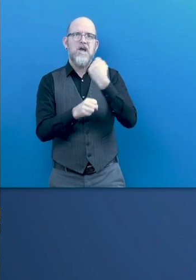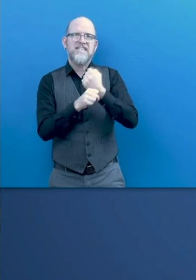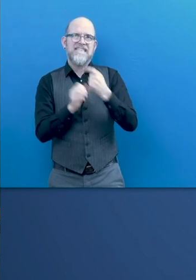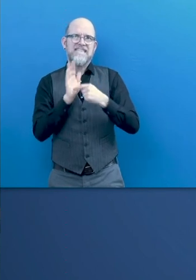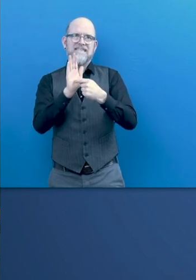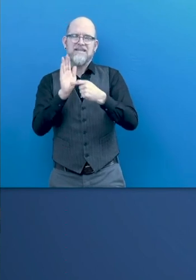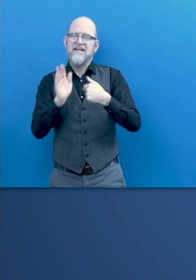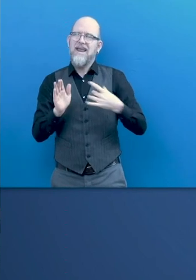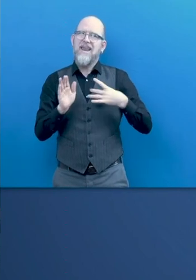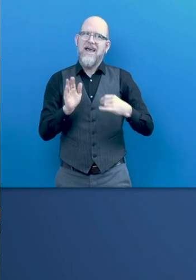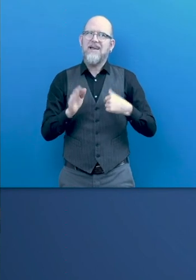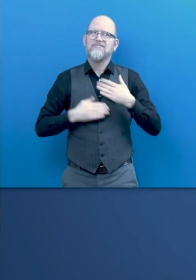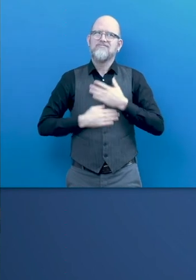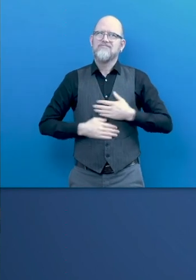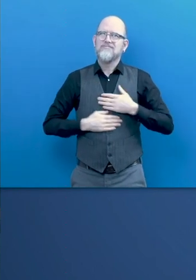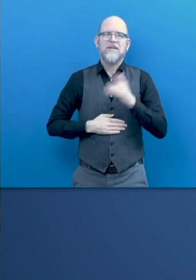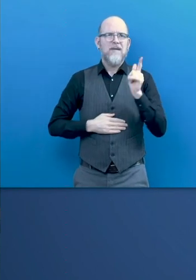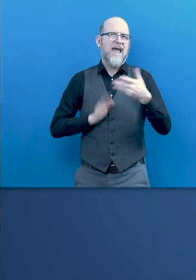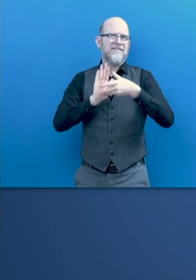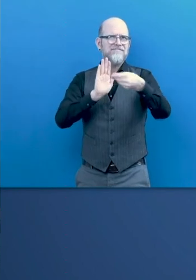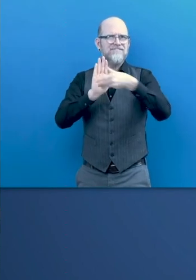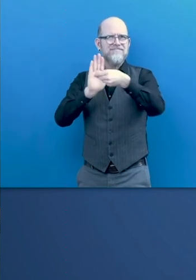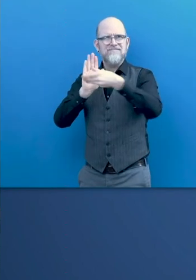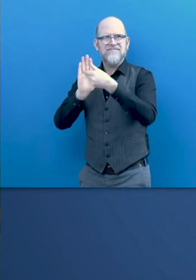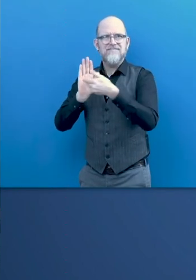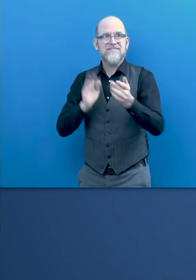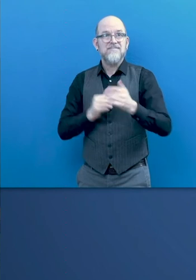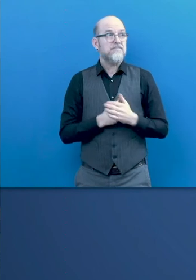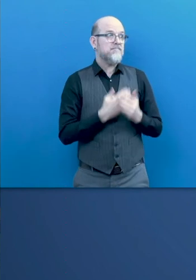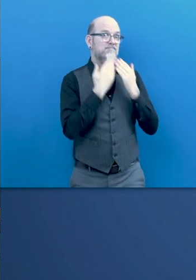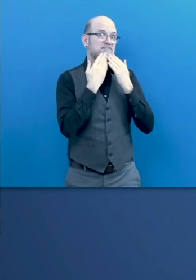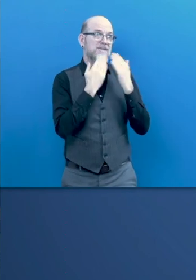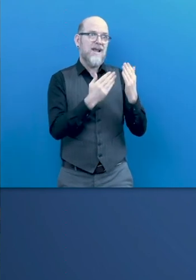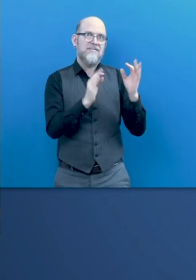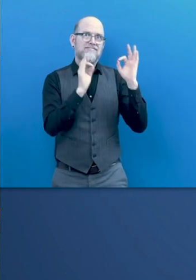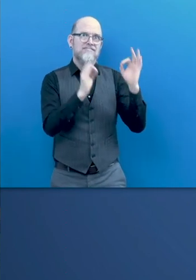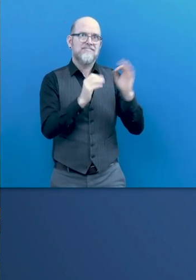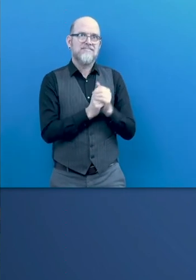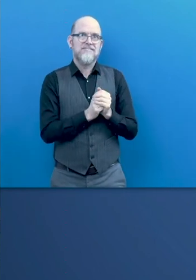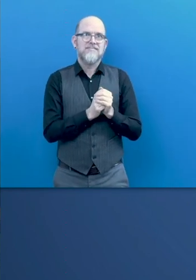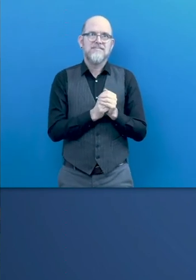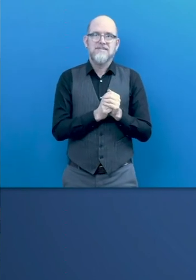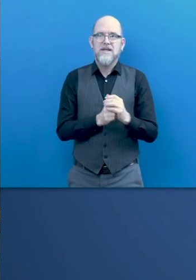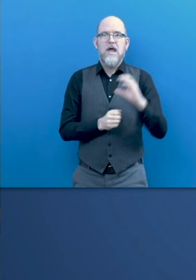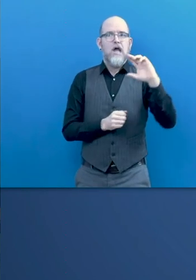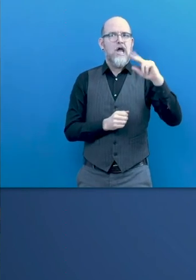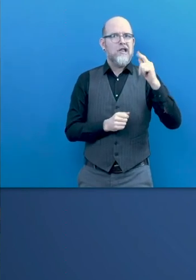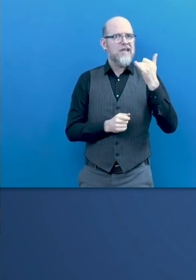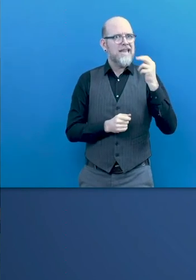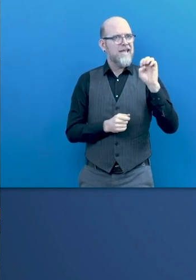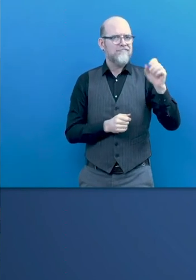Okay, thank you very much. Thank you very much. Catherine and Carlos,